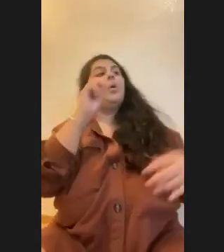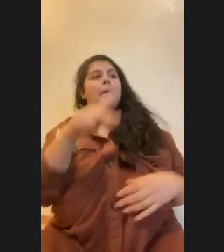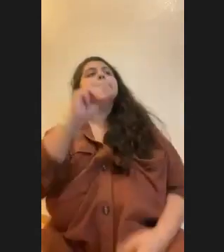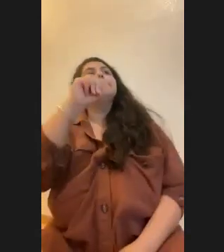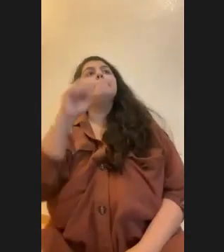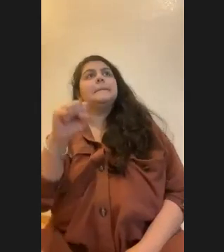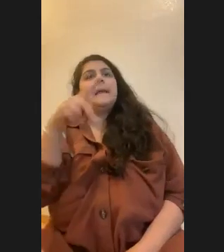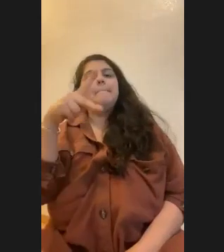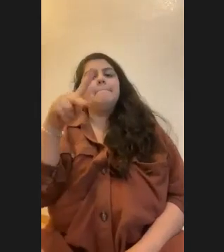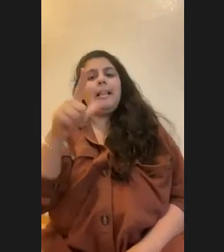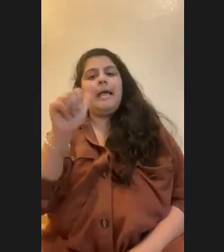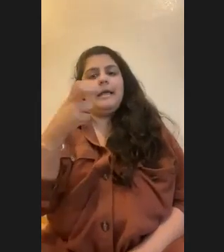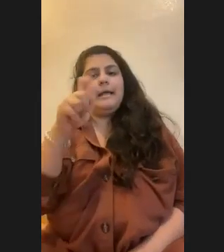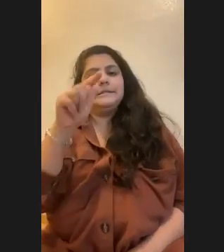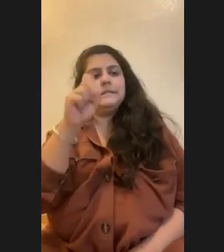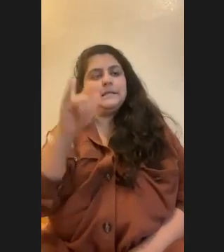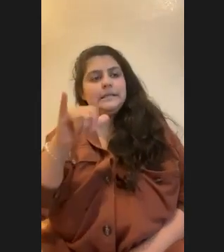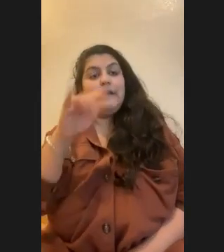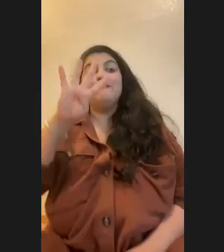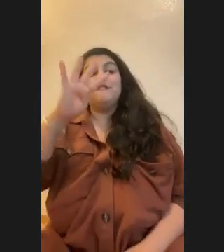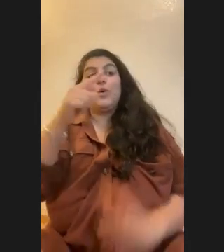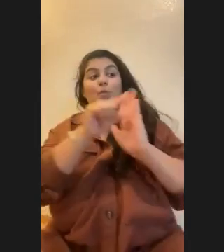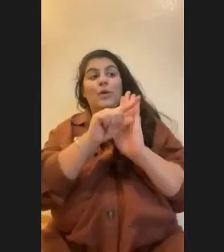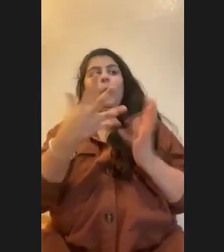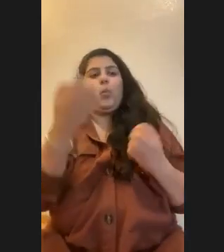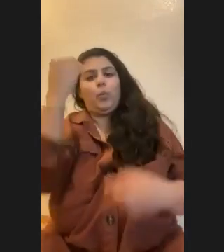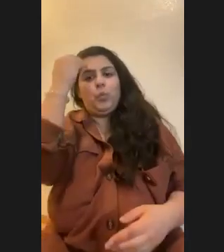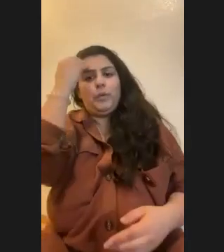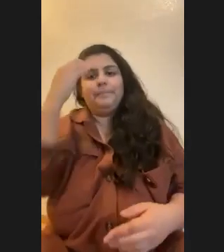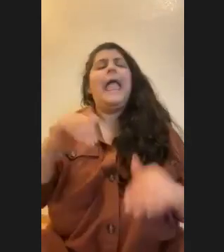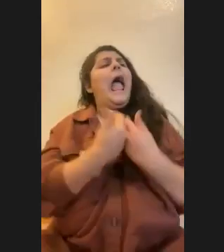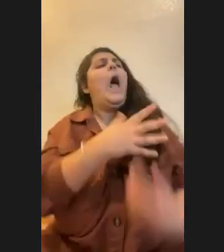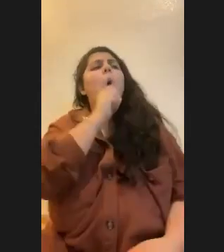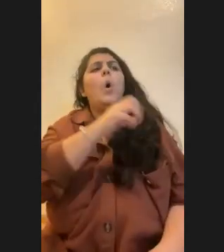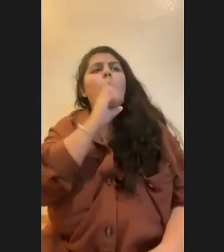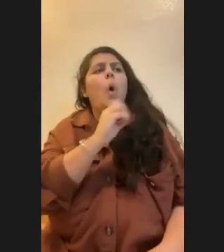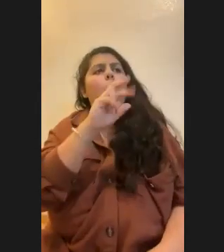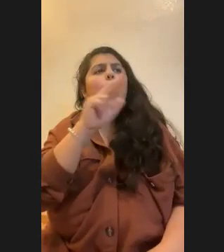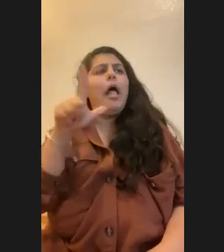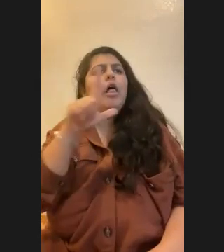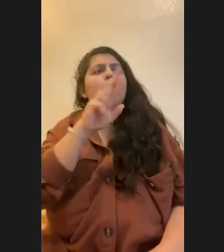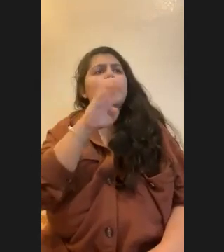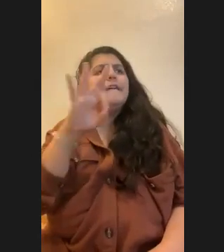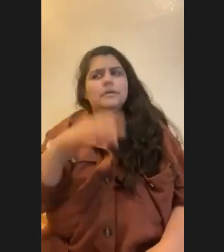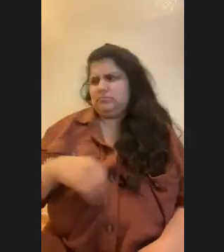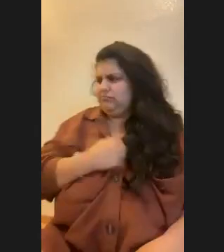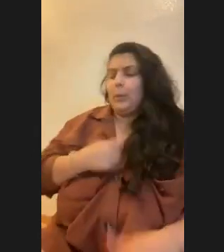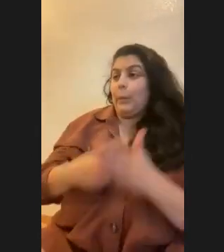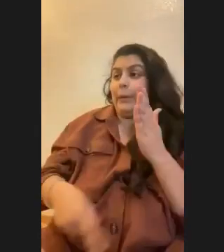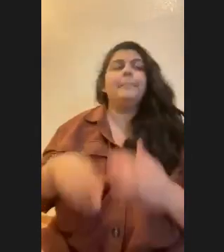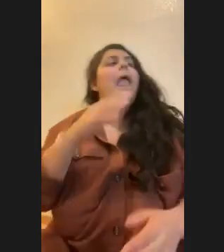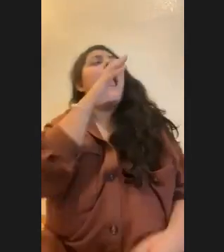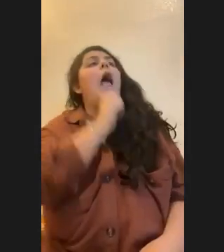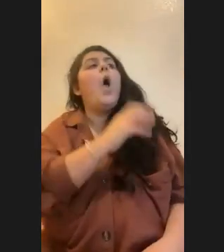Plahetsky's fourth graders want to know, um, how old are coral reefs? I'm sorry, what? How old are coral reefs?